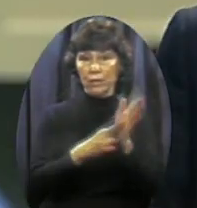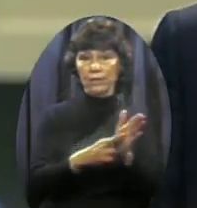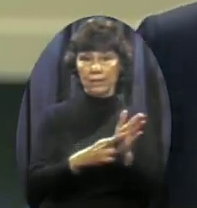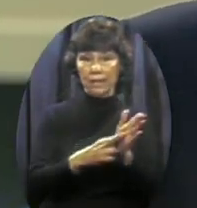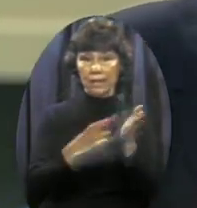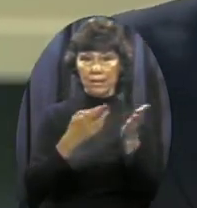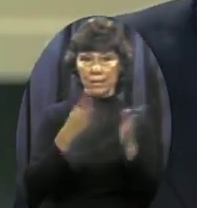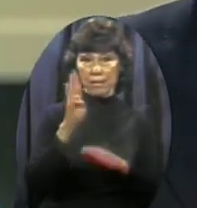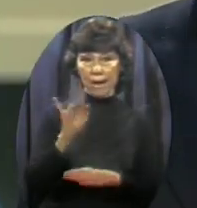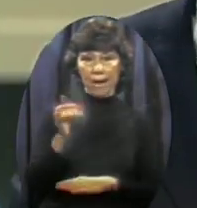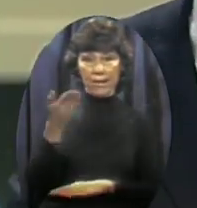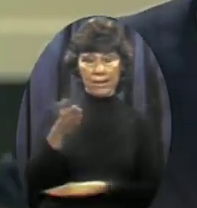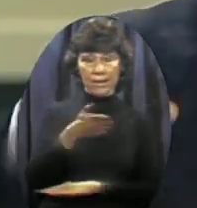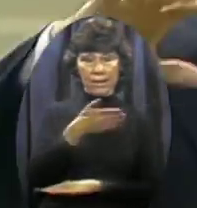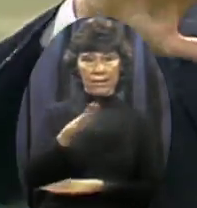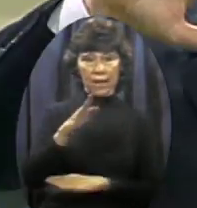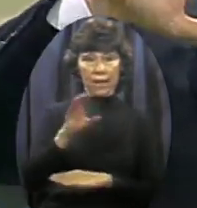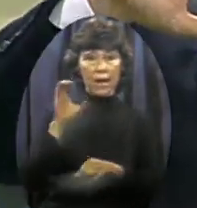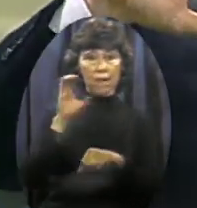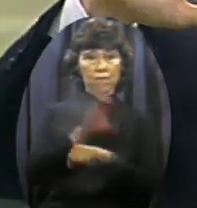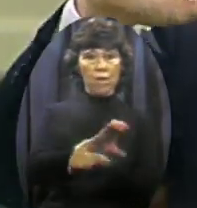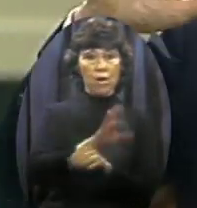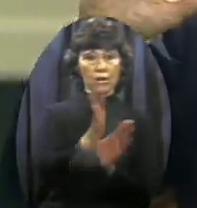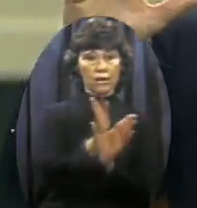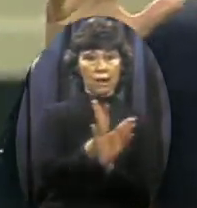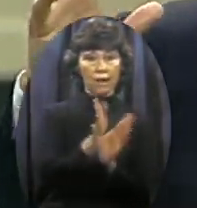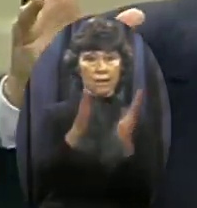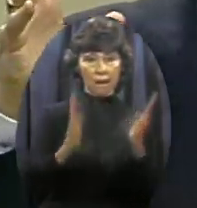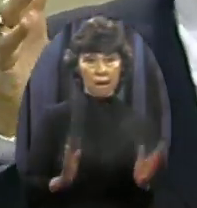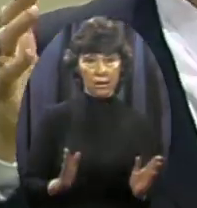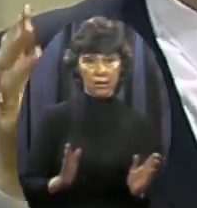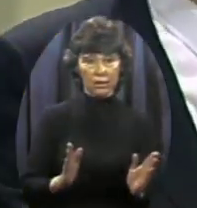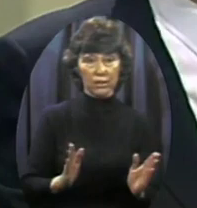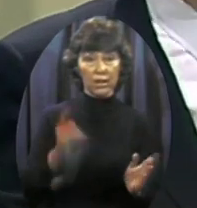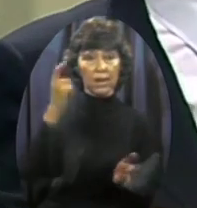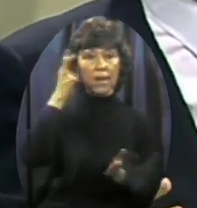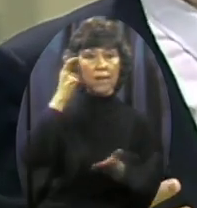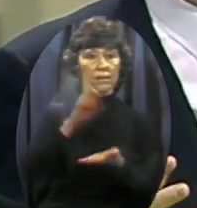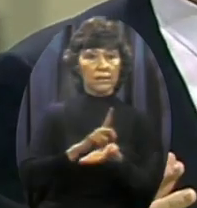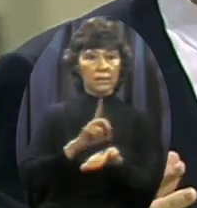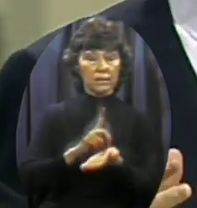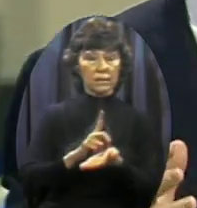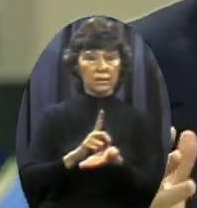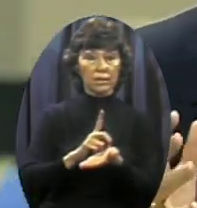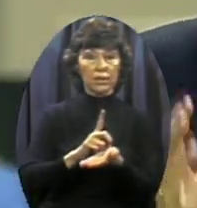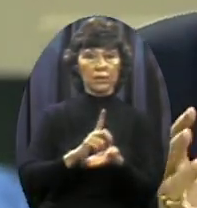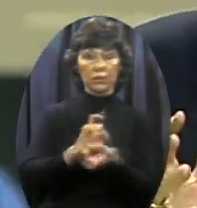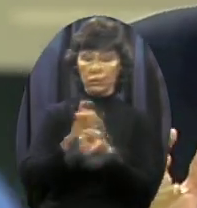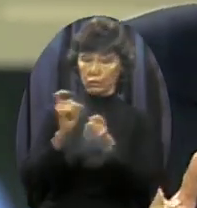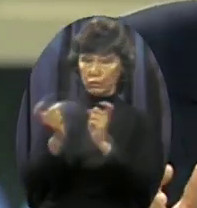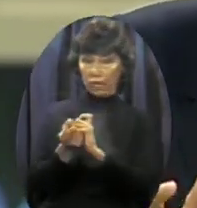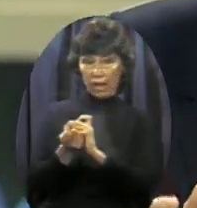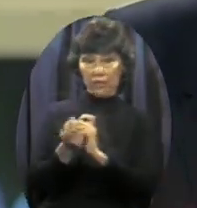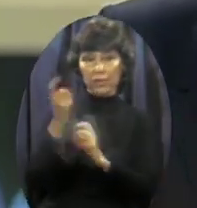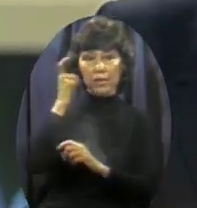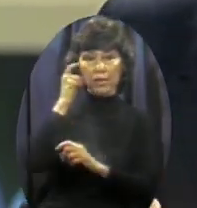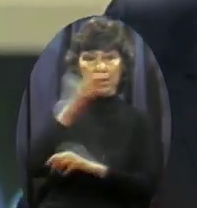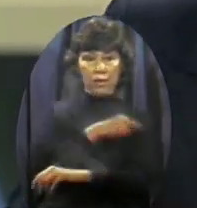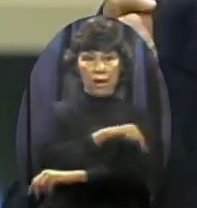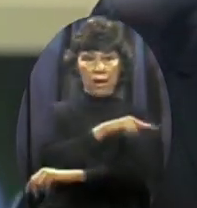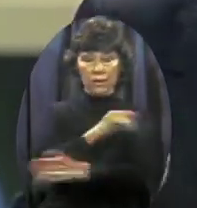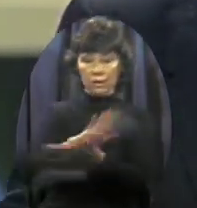and psychologists In the Soviet Union To turn their mental hospitals Into torture chambers